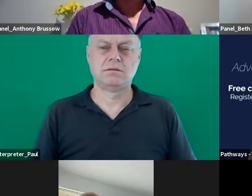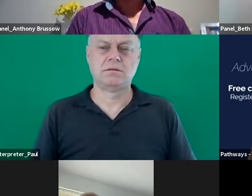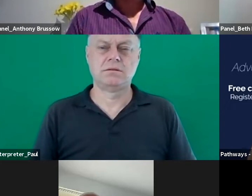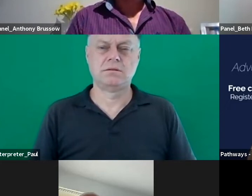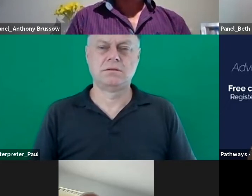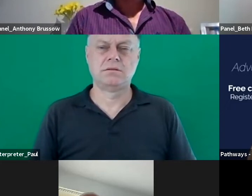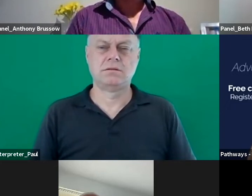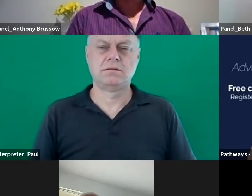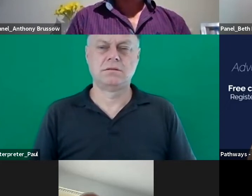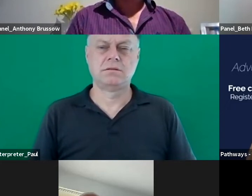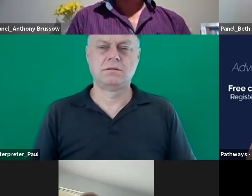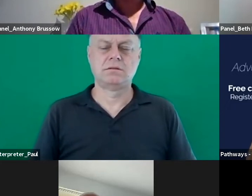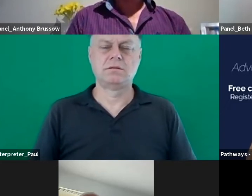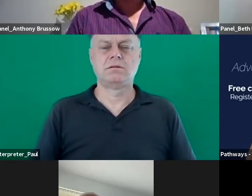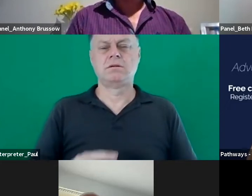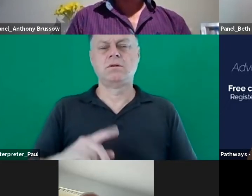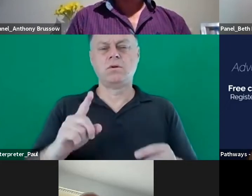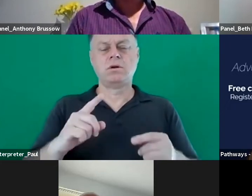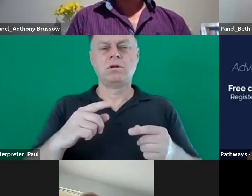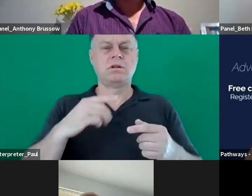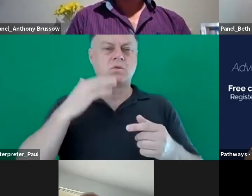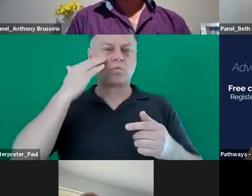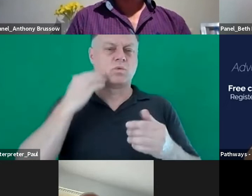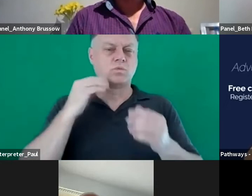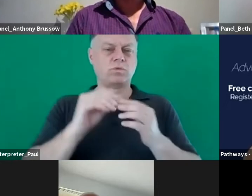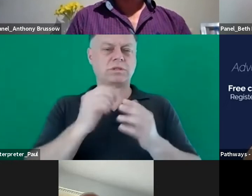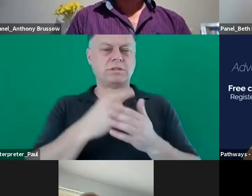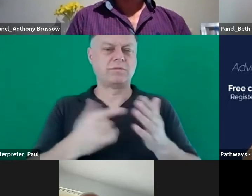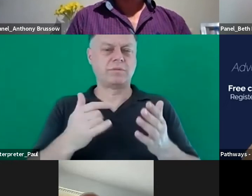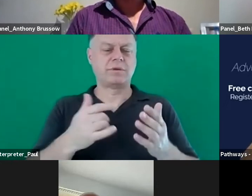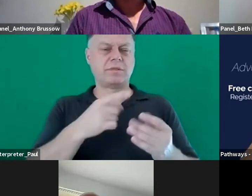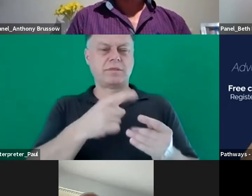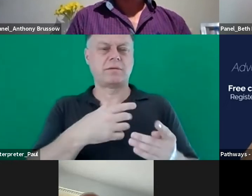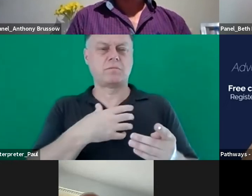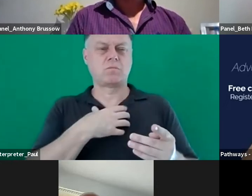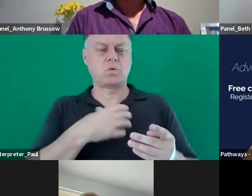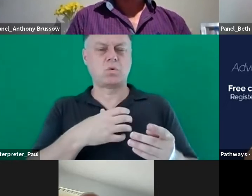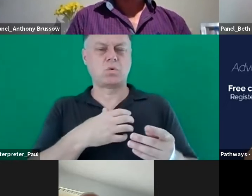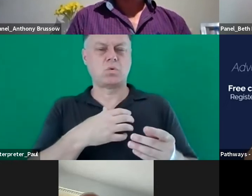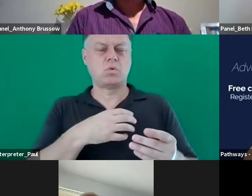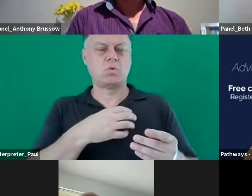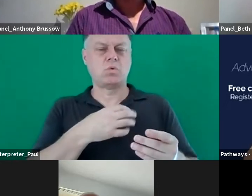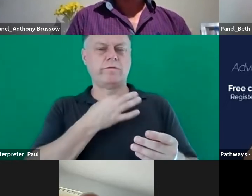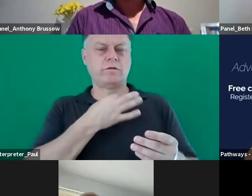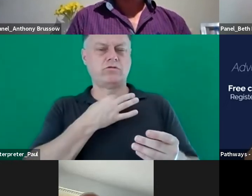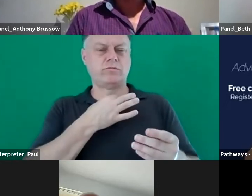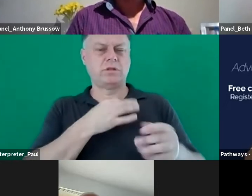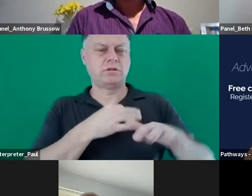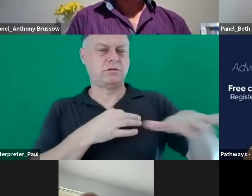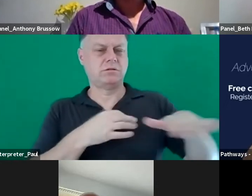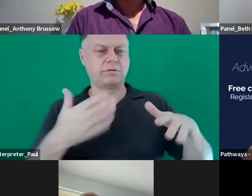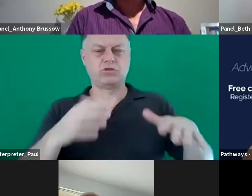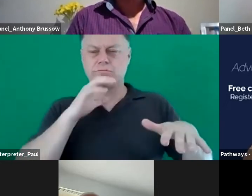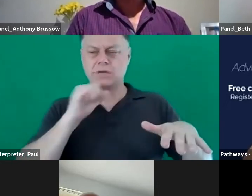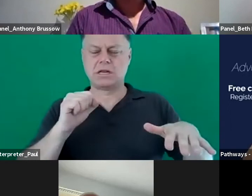women with disabilities uh they're probably more vulnerable compared to us men and that there could be an